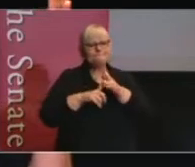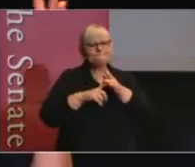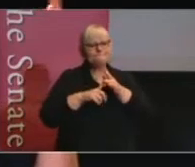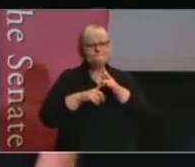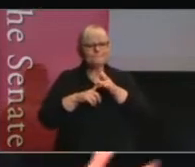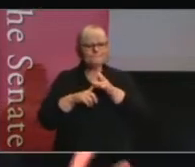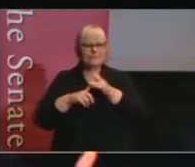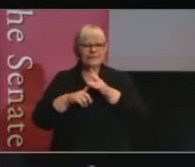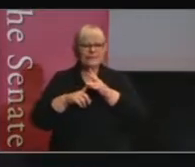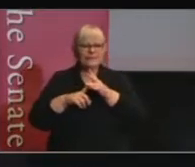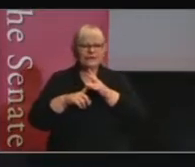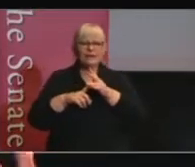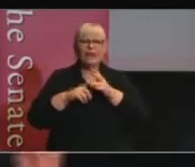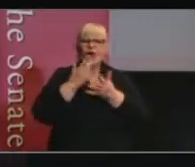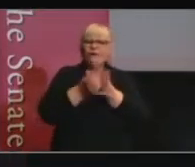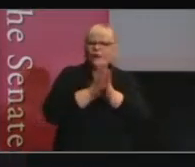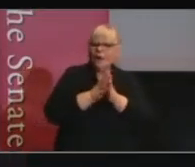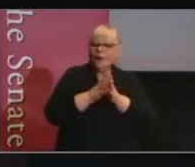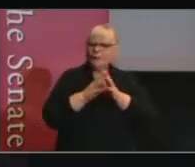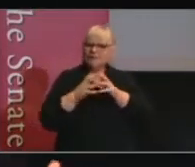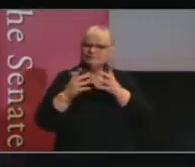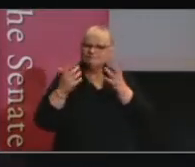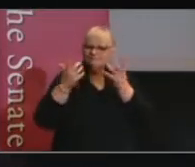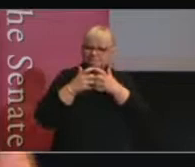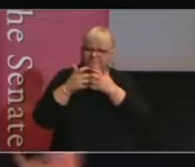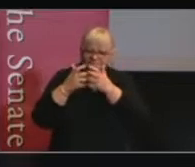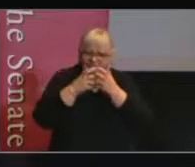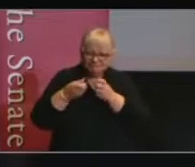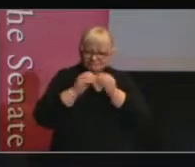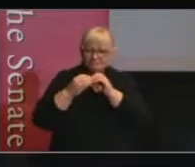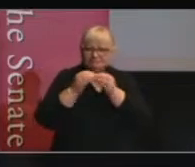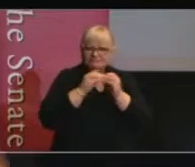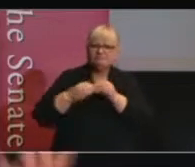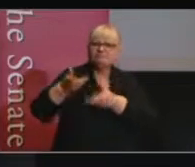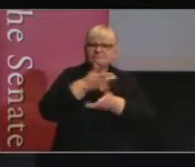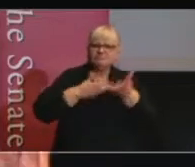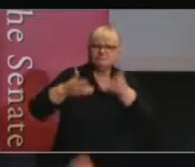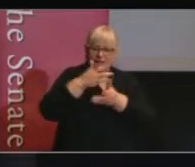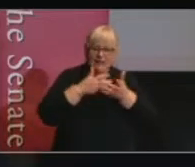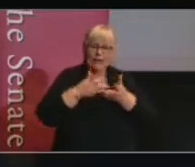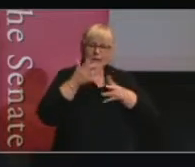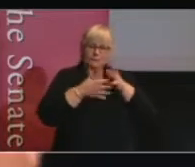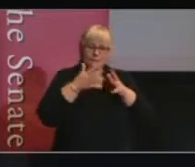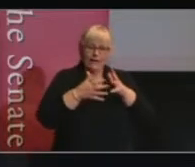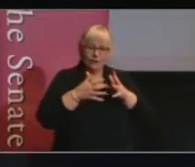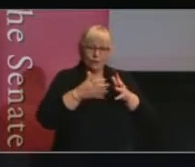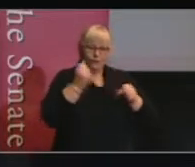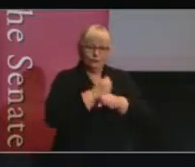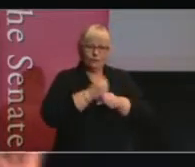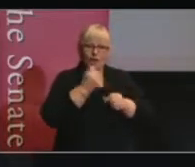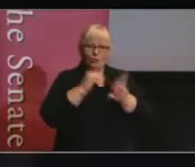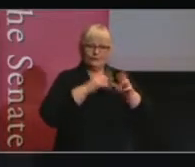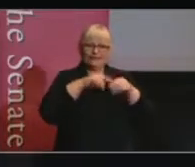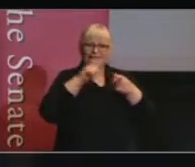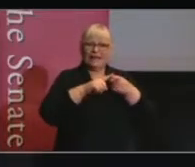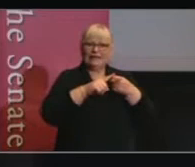So, the deliberative idea is that we create a space for people to participate in a conversation about